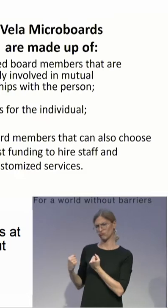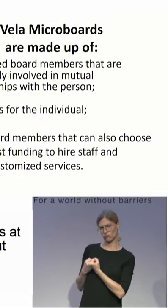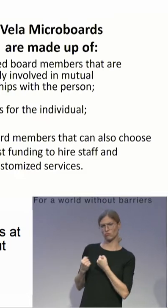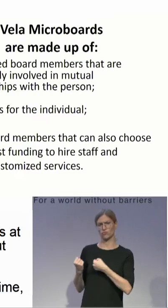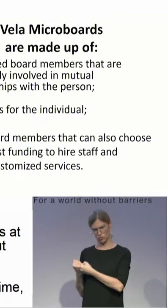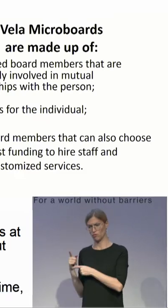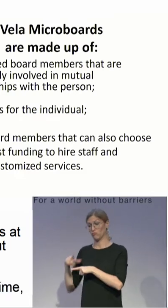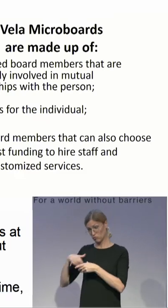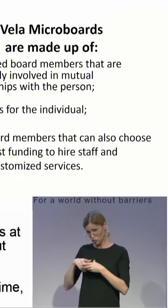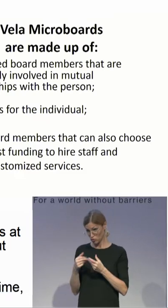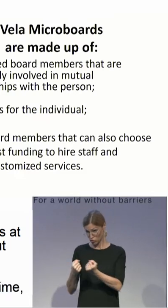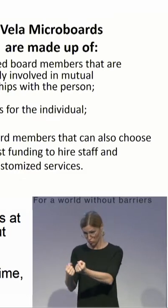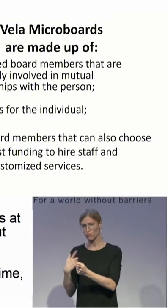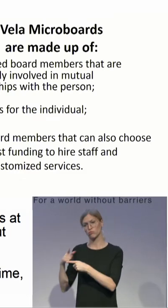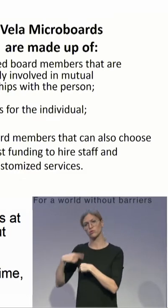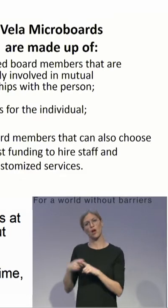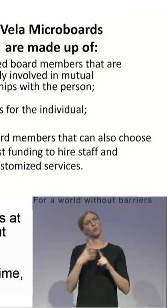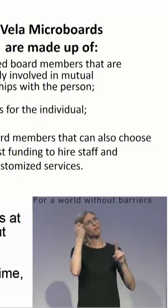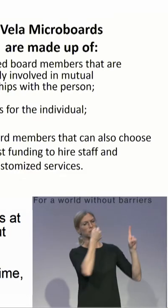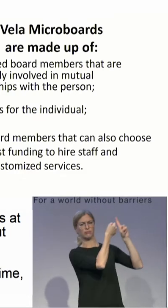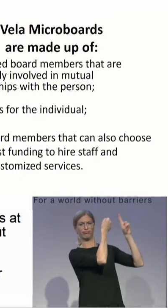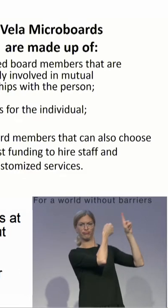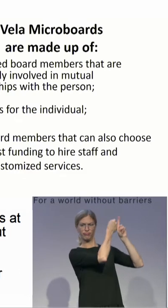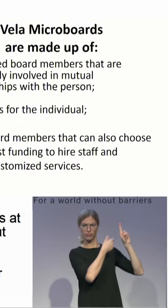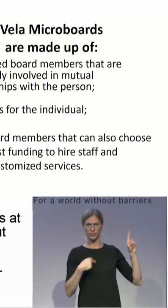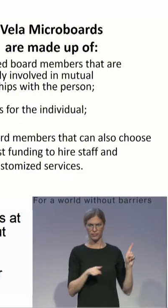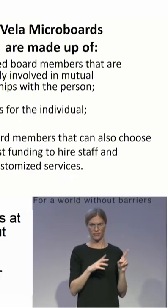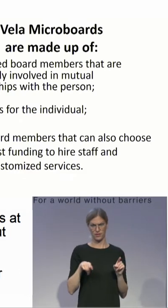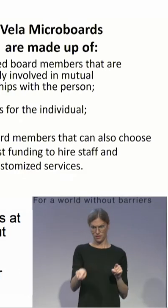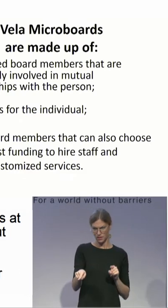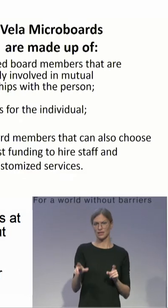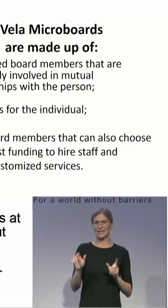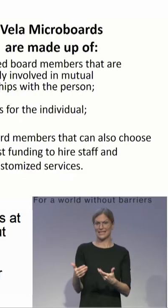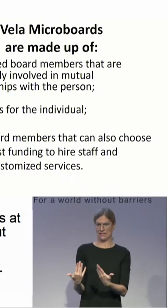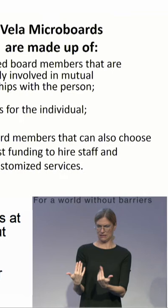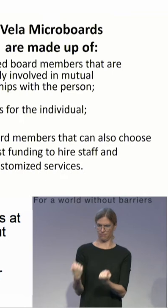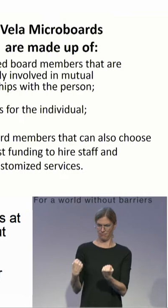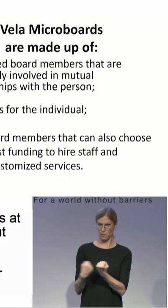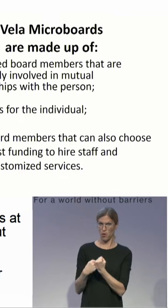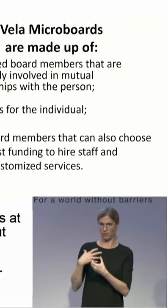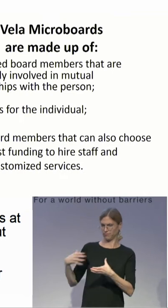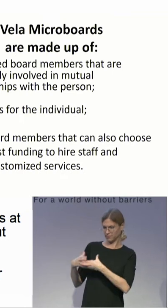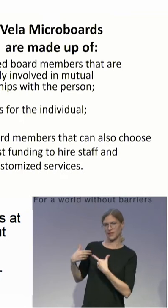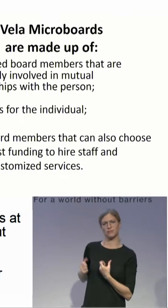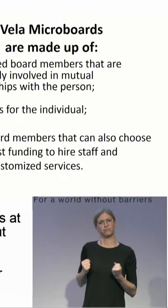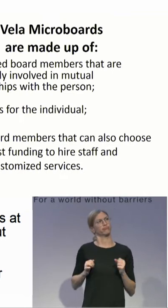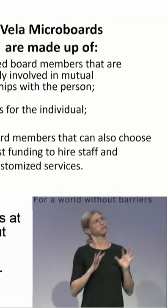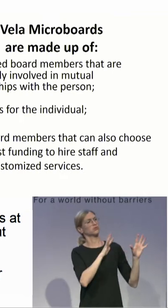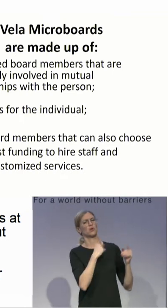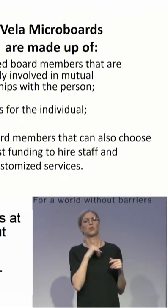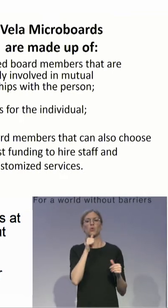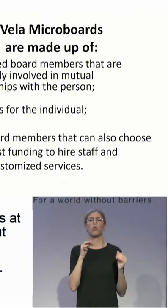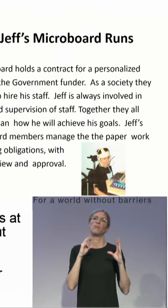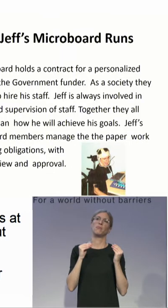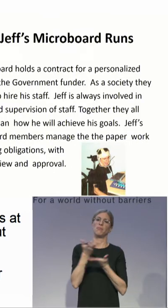if the person doesn't feel they need advocacy, they just need somebody to encourage them. That's respected. And they can also choose to request funding, as I mentioned, and hire staff